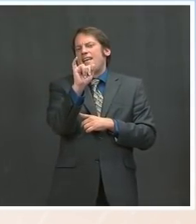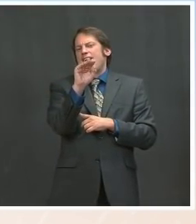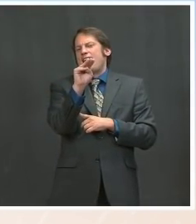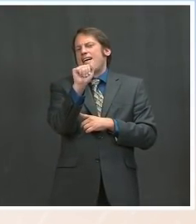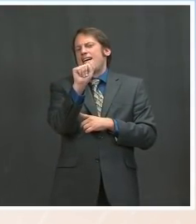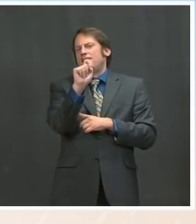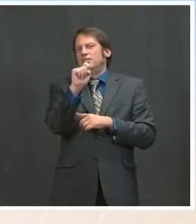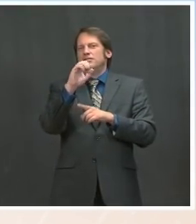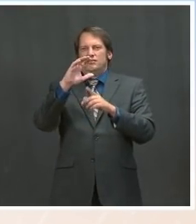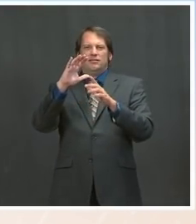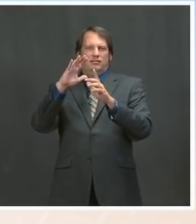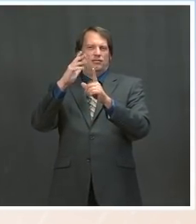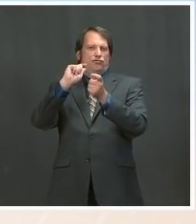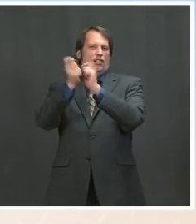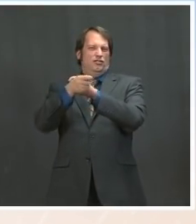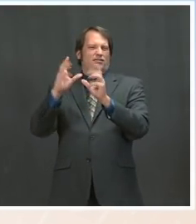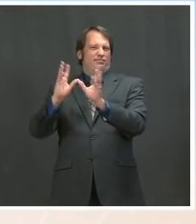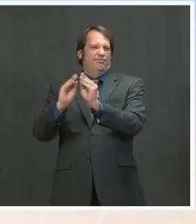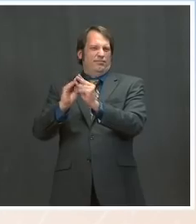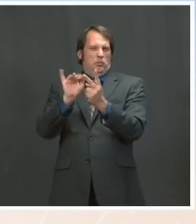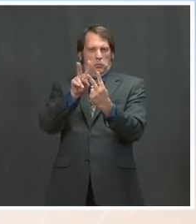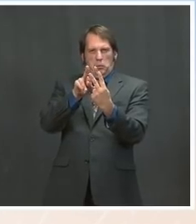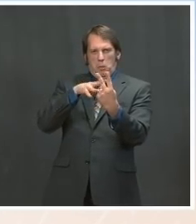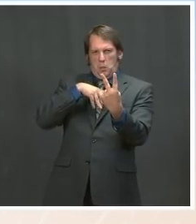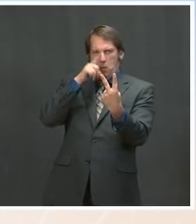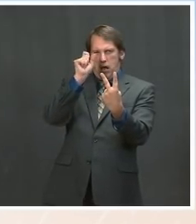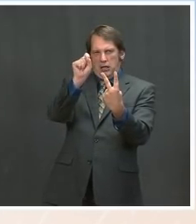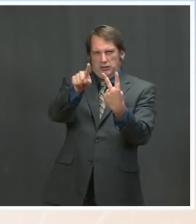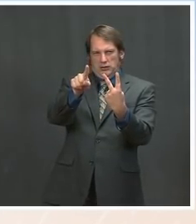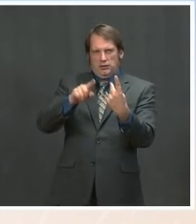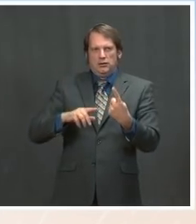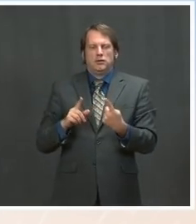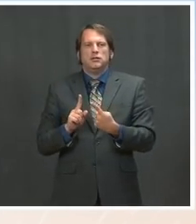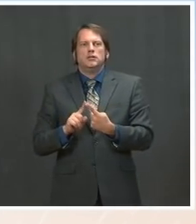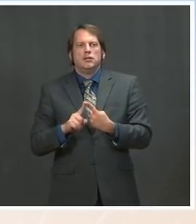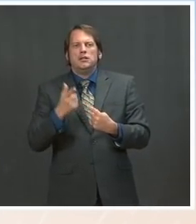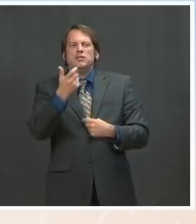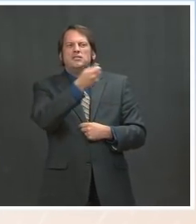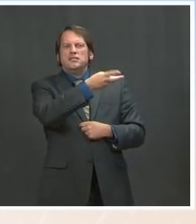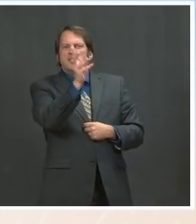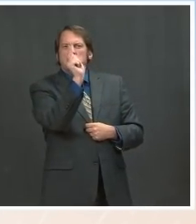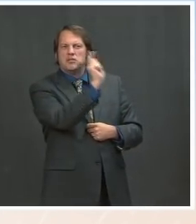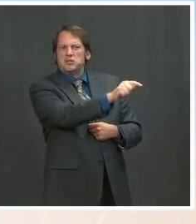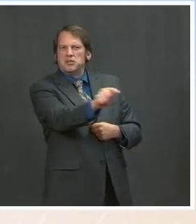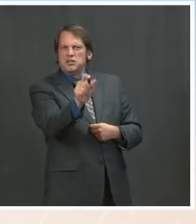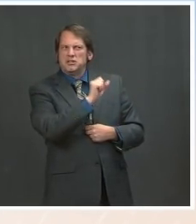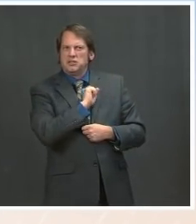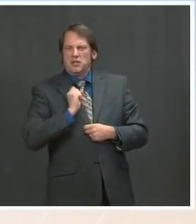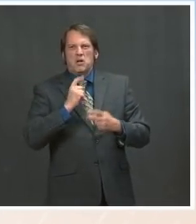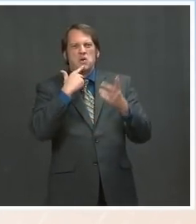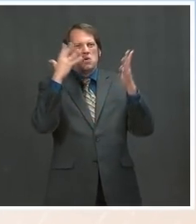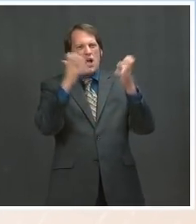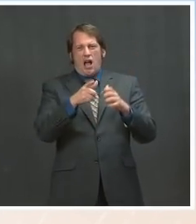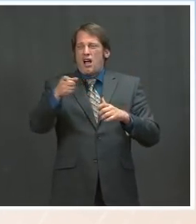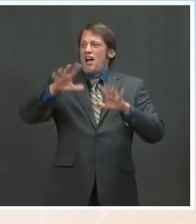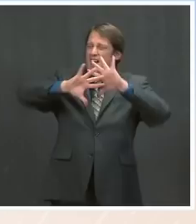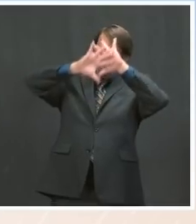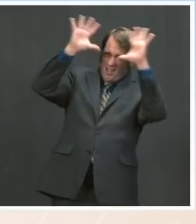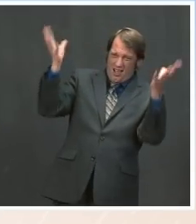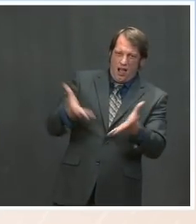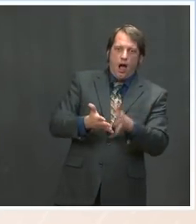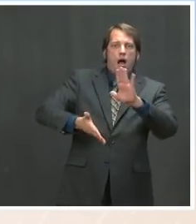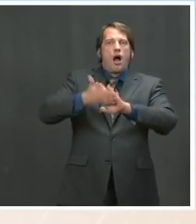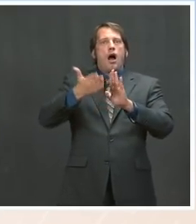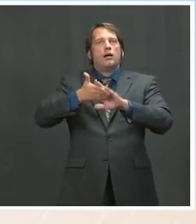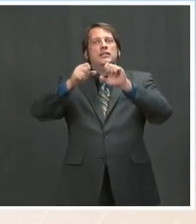the possibility for a smaller, narrower infrastructure bill in the range of $800 billion. Does the